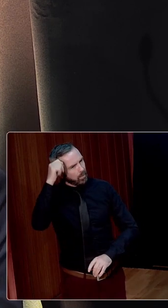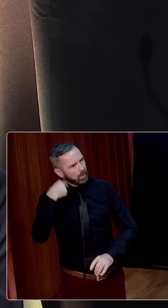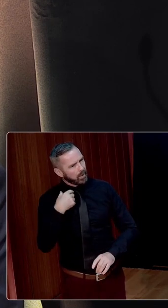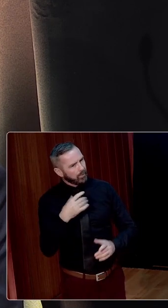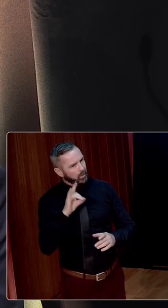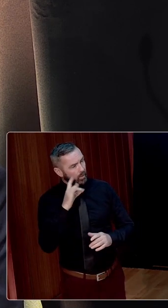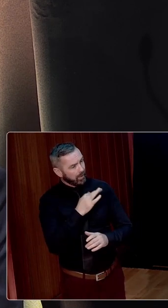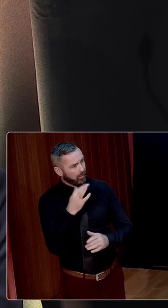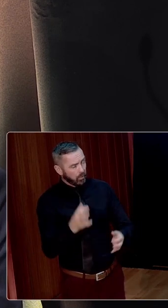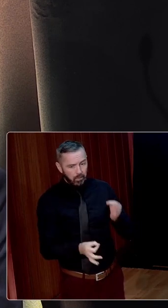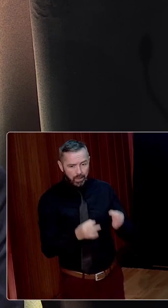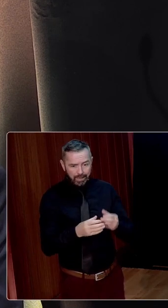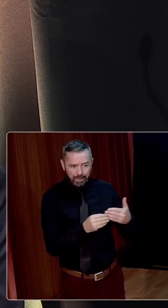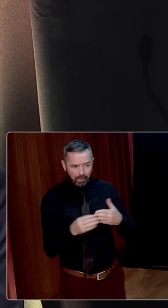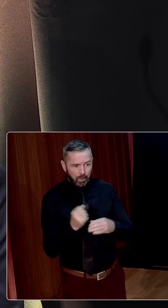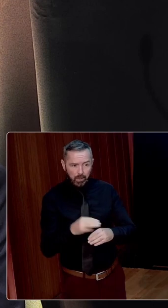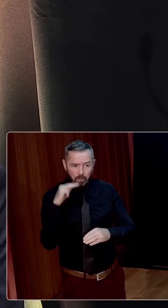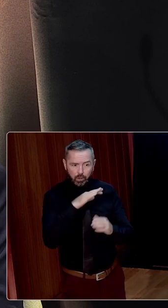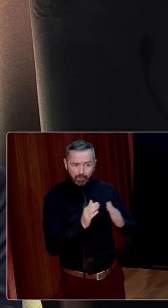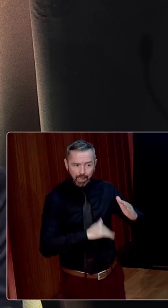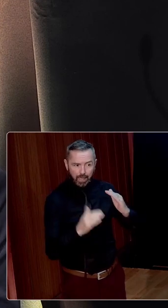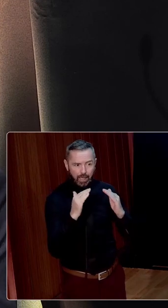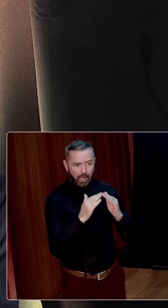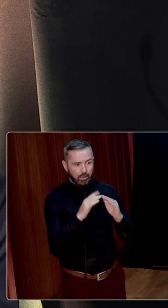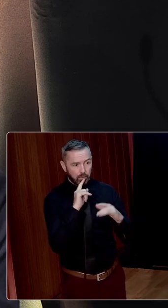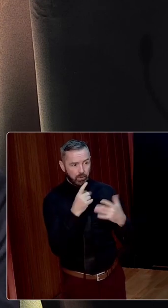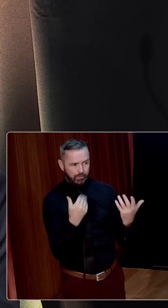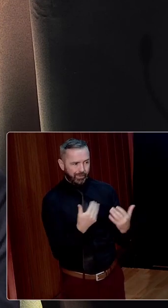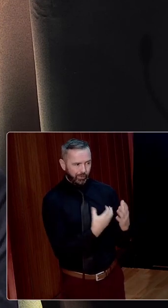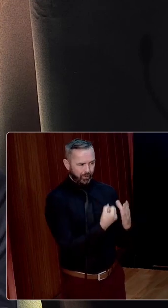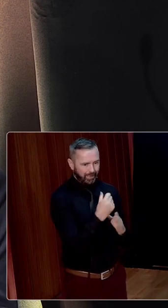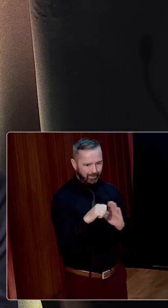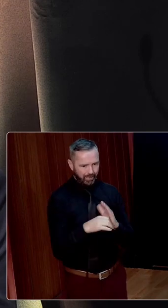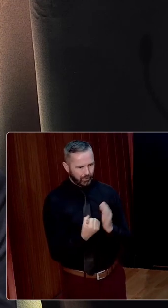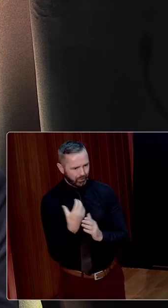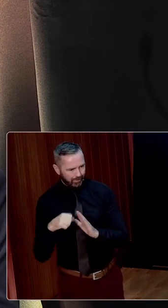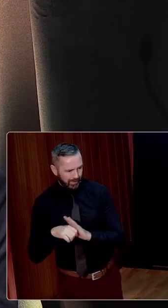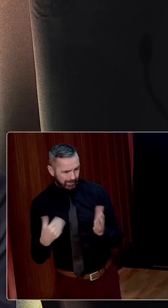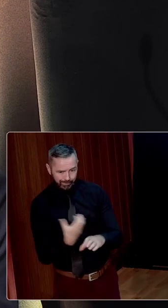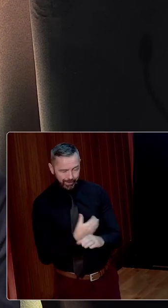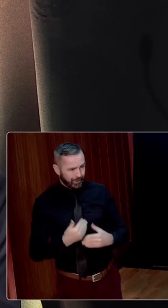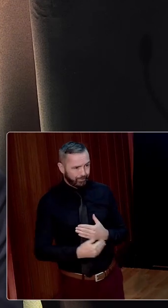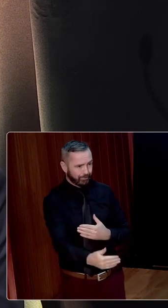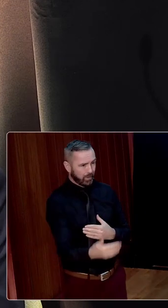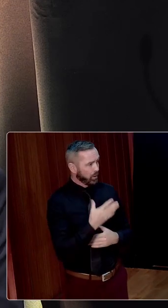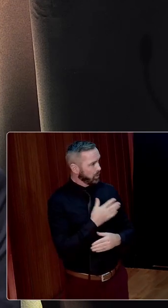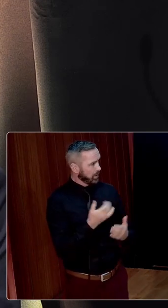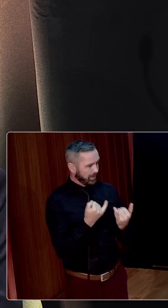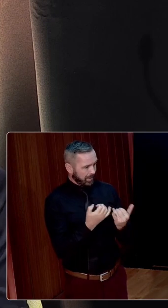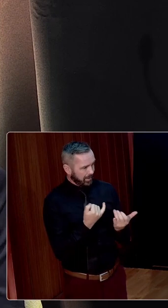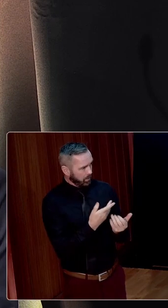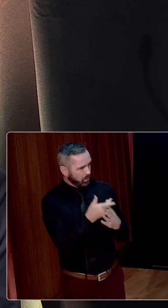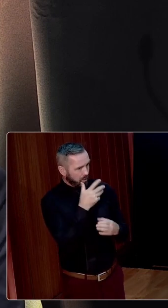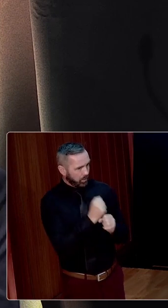hear from current political leaders about the importance of housing. But yes, you know, successful failures, you know, continue. But yet there were echoes, I think, of what you were talking